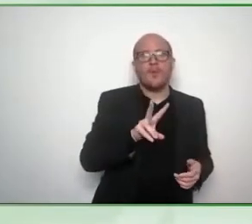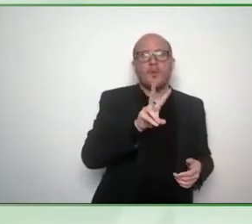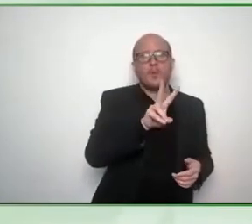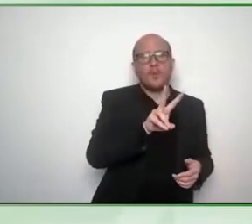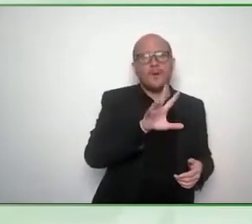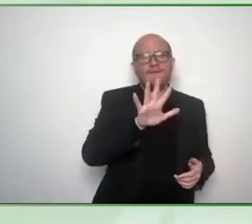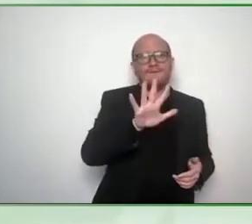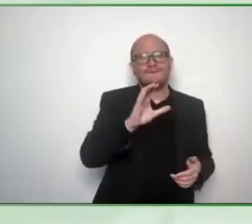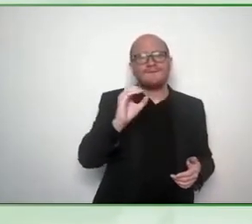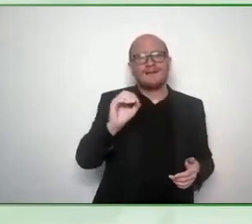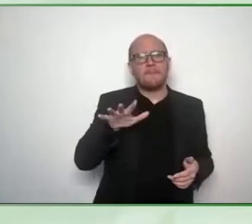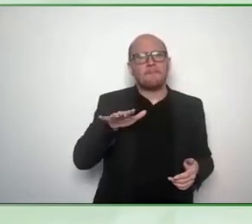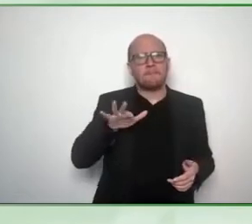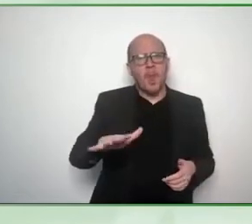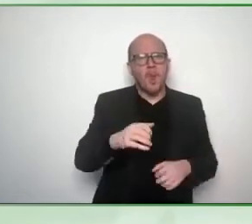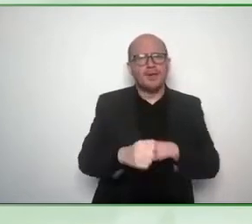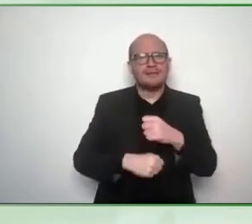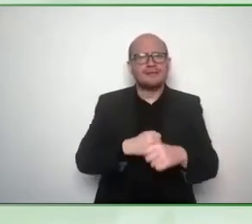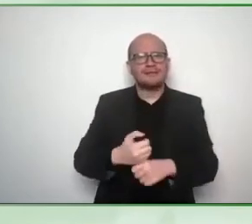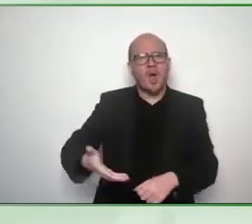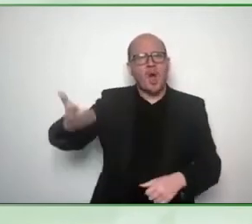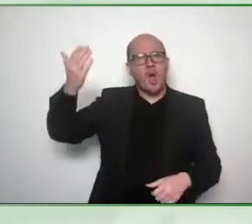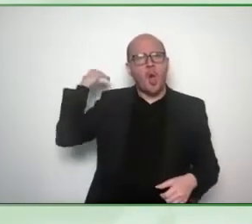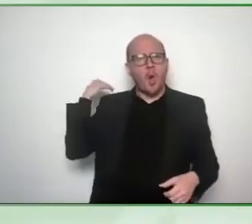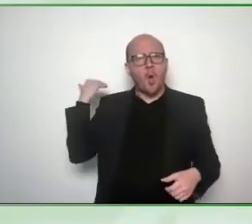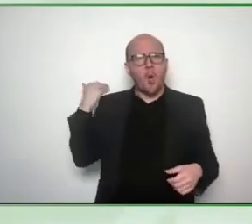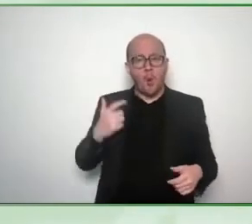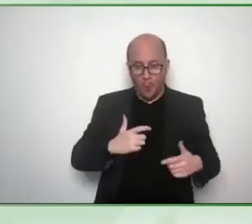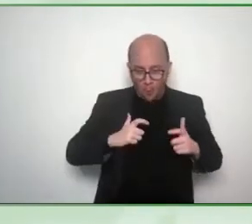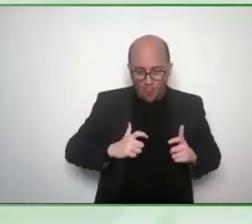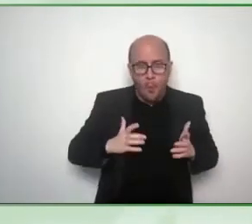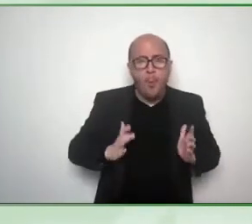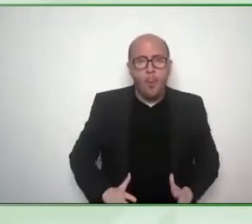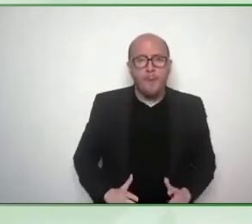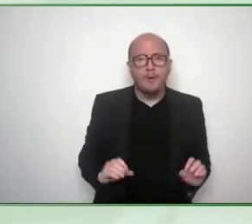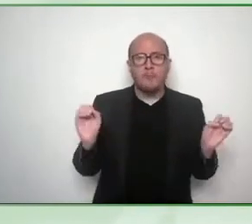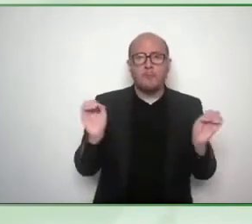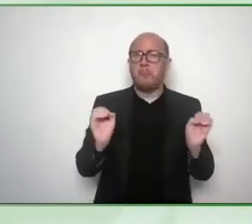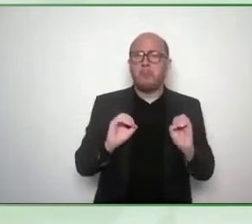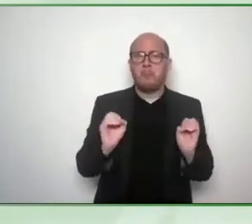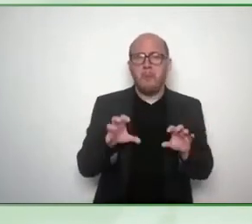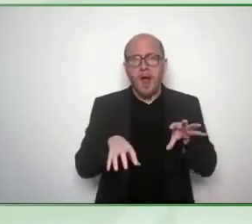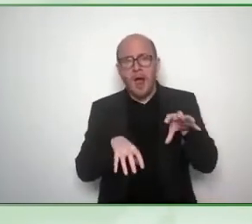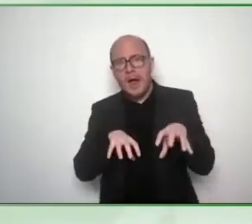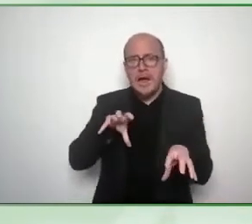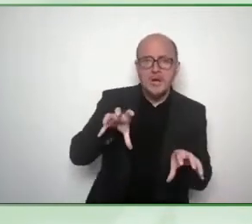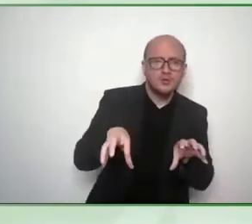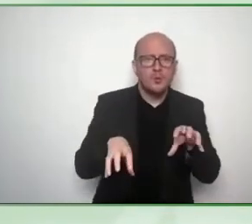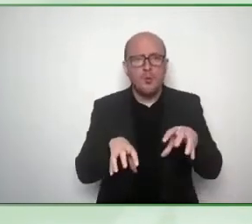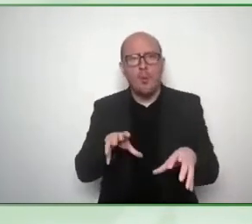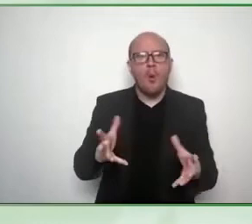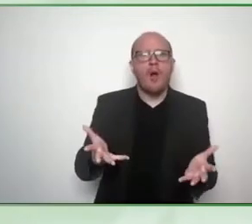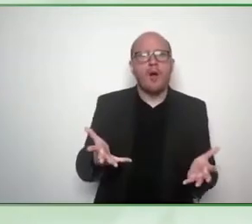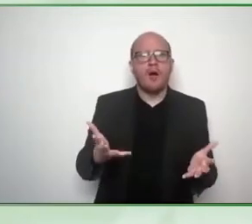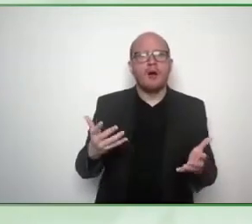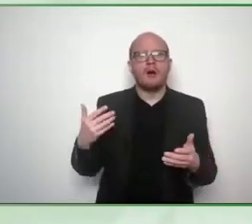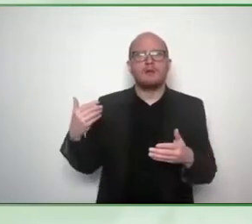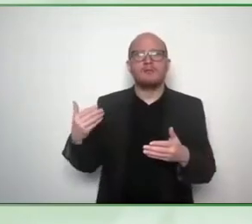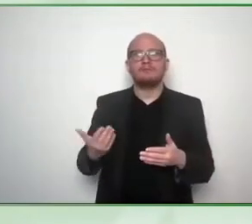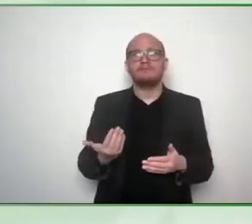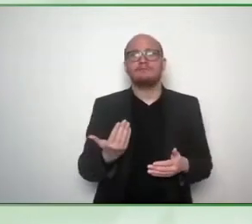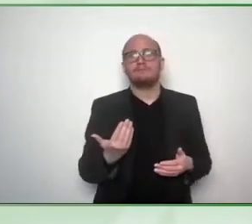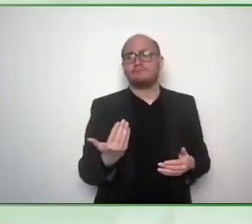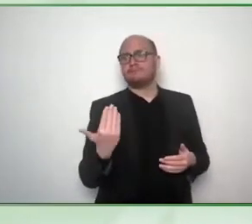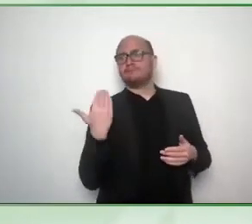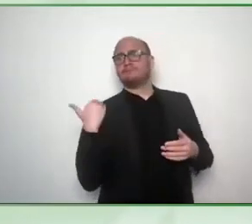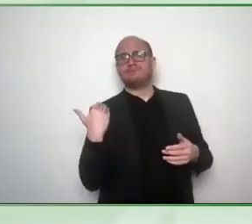ago we got human rights so we've made some progress and that's not to say that we shouldn't be challenging the status quo it's only saying that we should